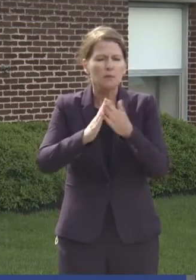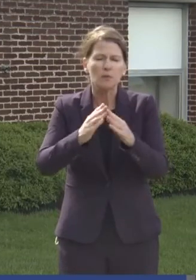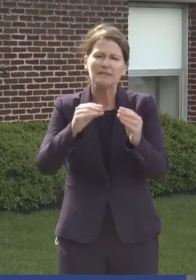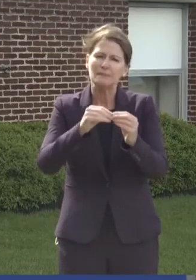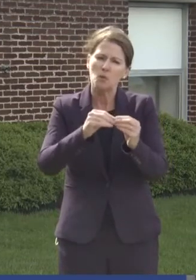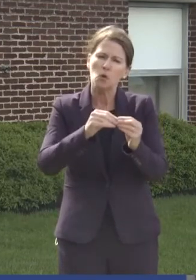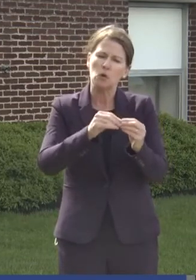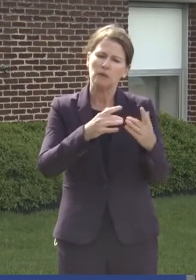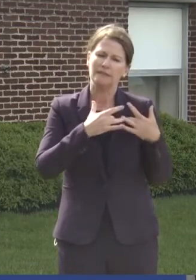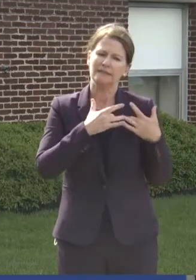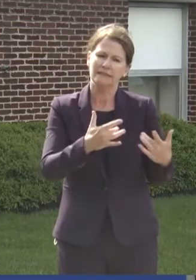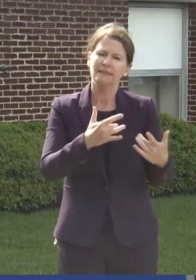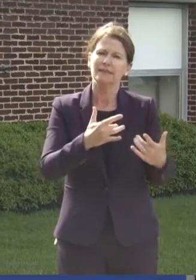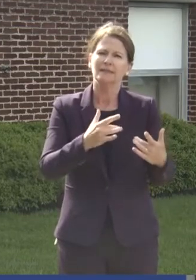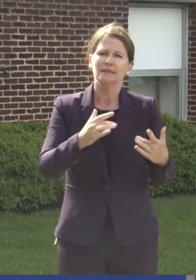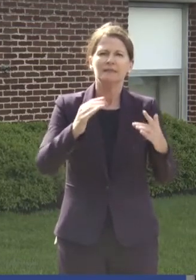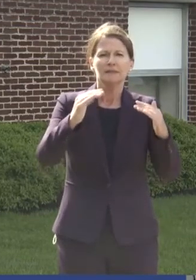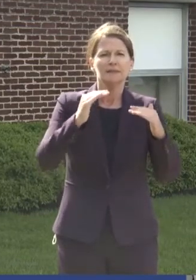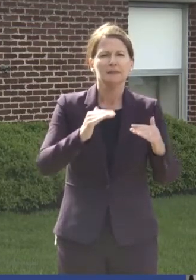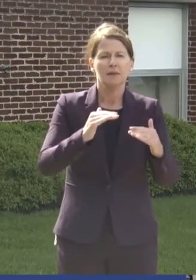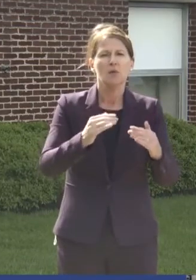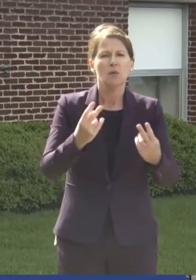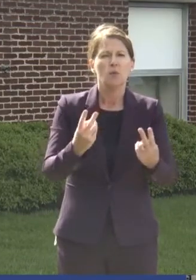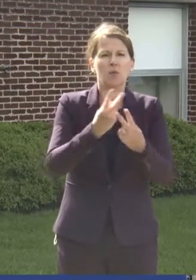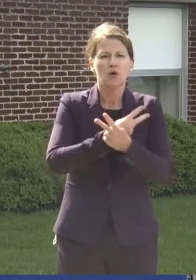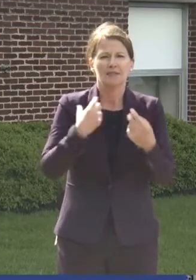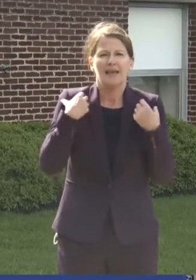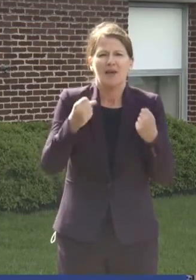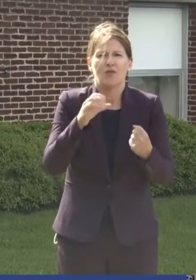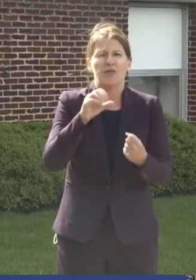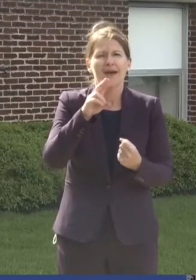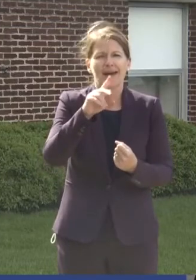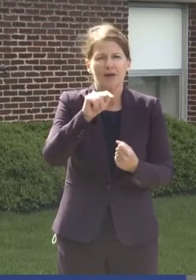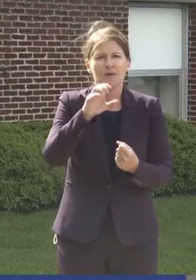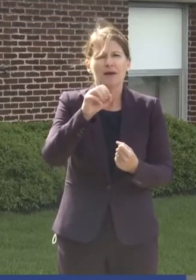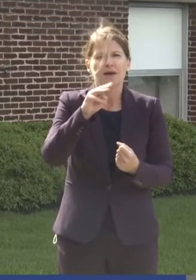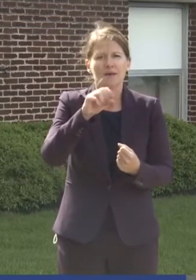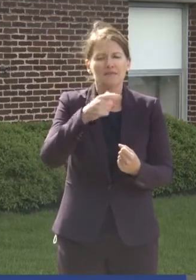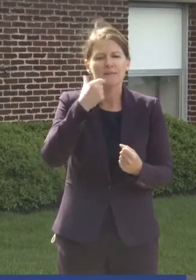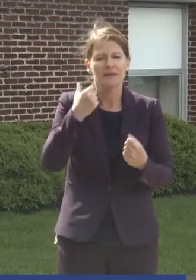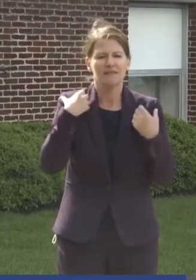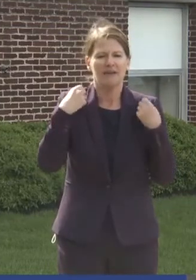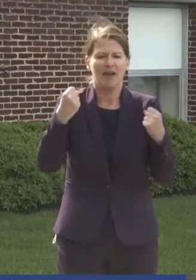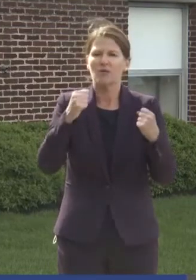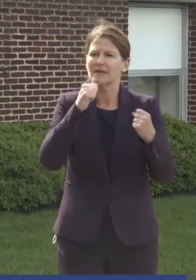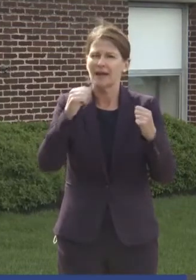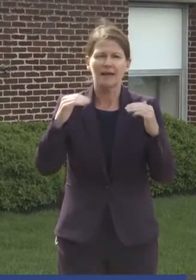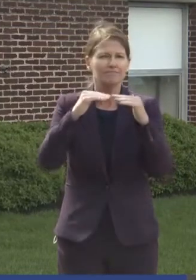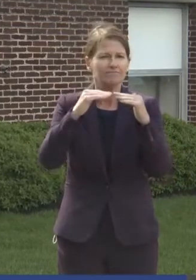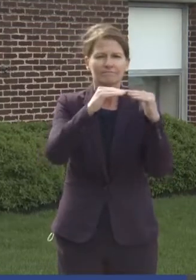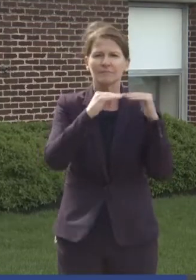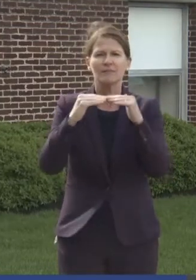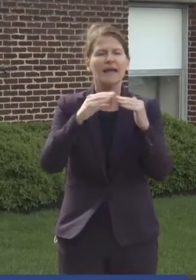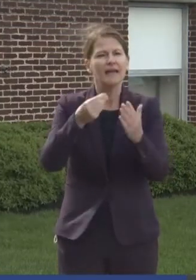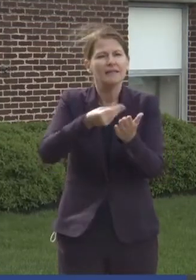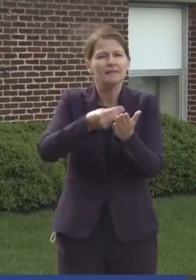to poorer health outcomes because of health disparities and socioeconomic conditions.